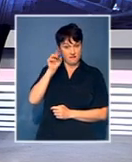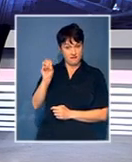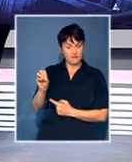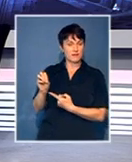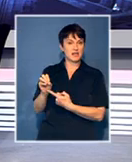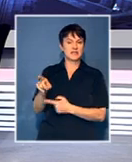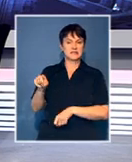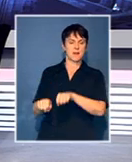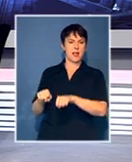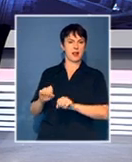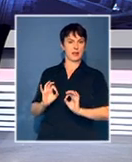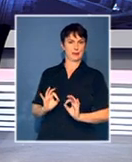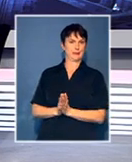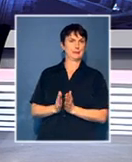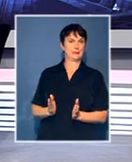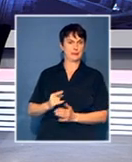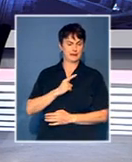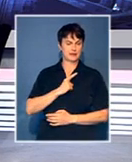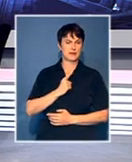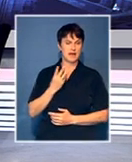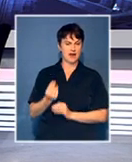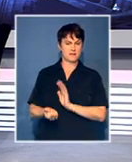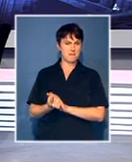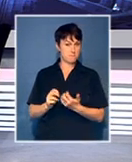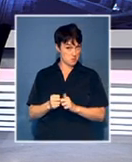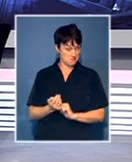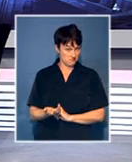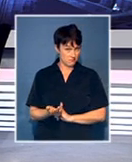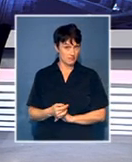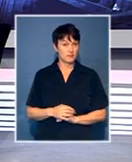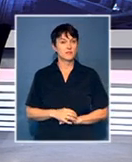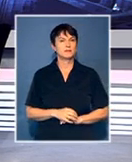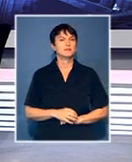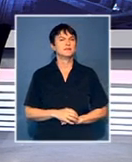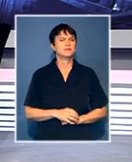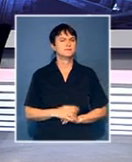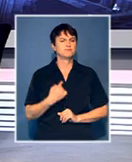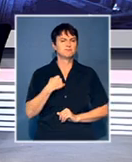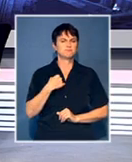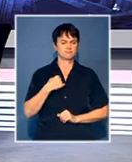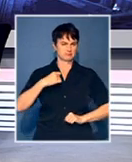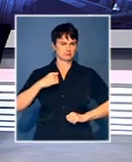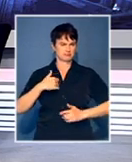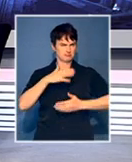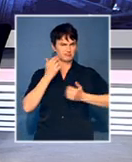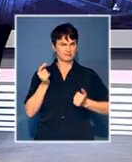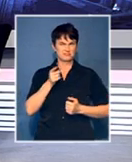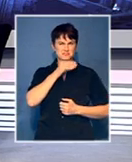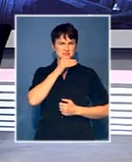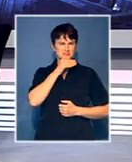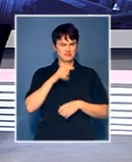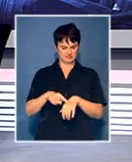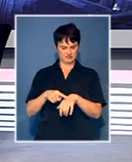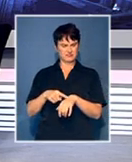instability. Maybe that's why there are those problems that we just discussed. Yes. I'm not quite sure what he means by ethnic